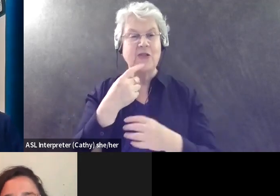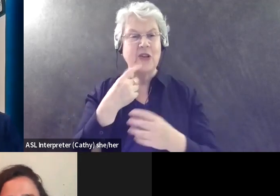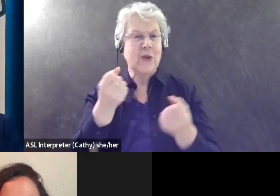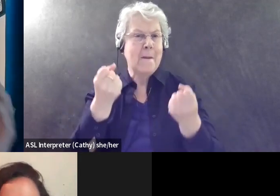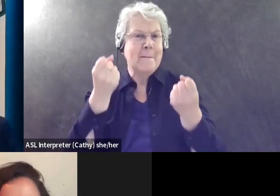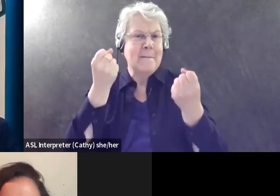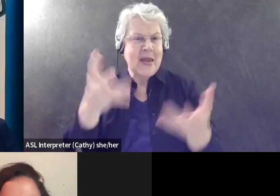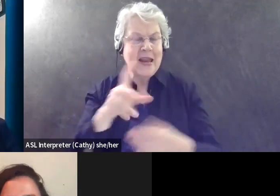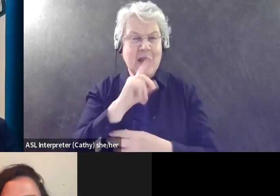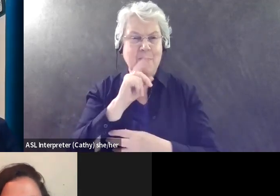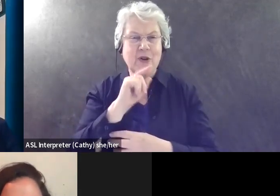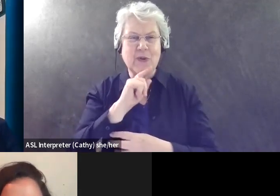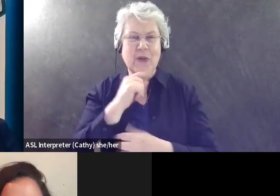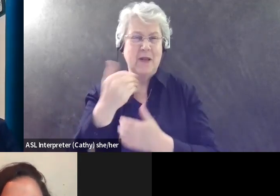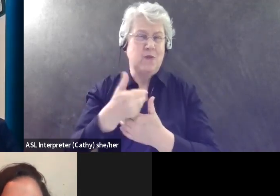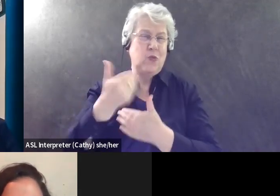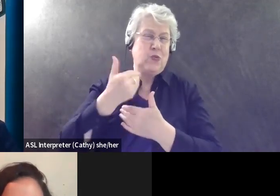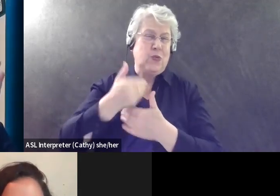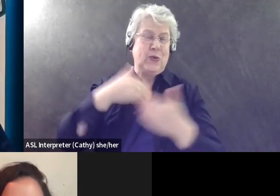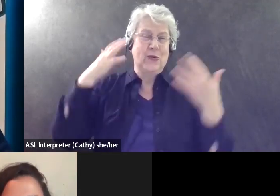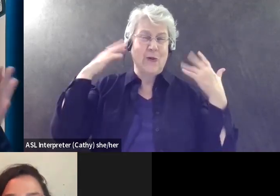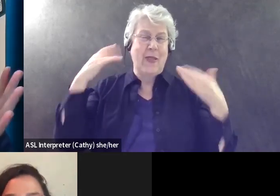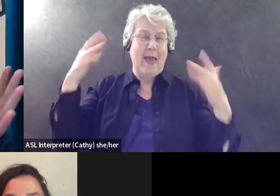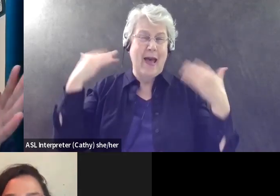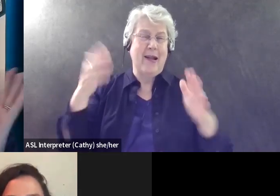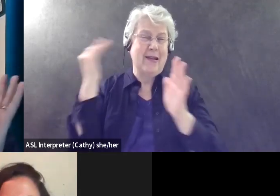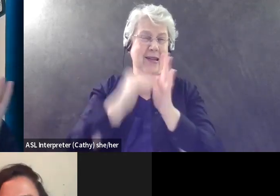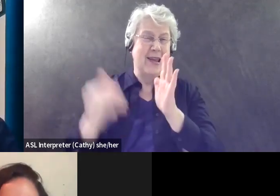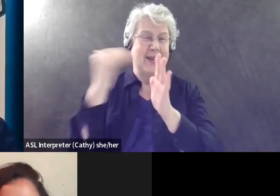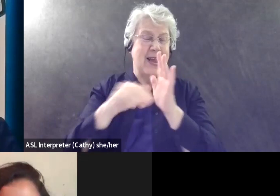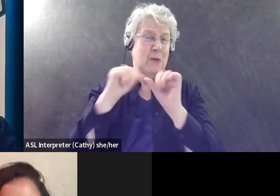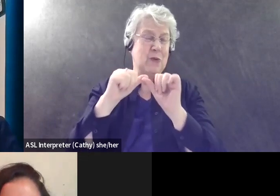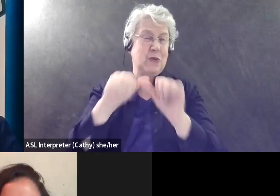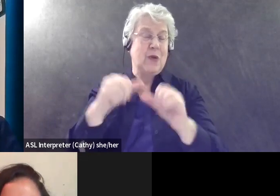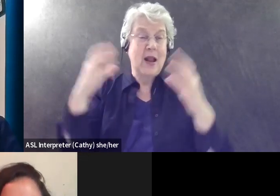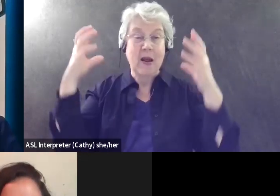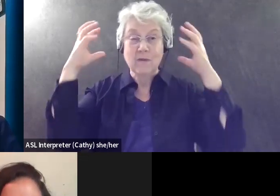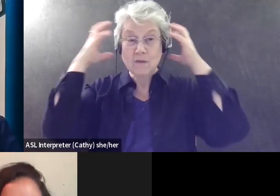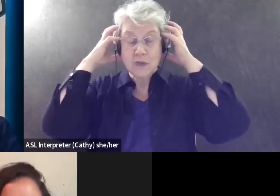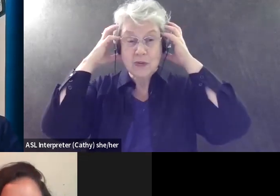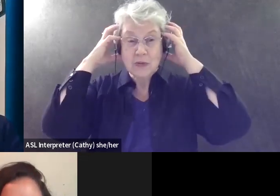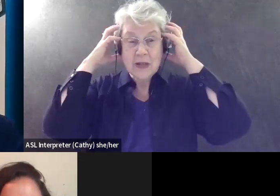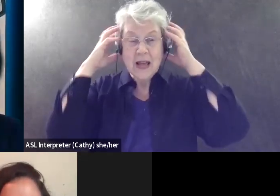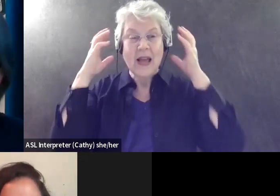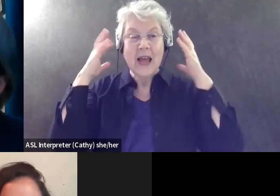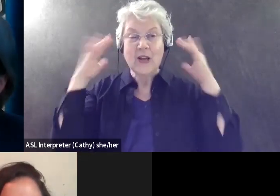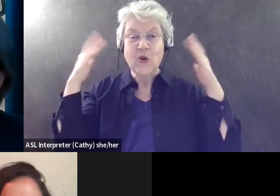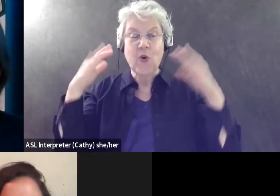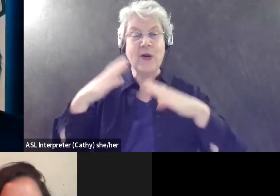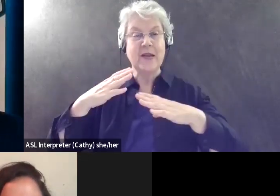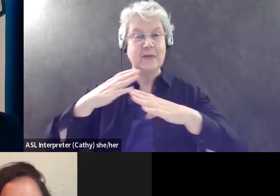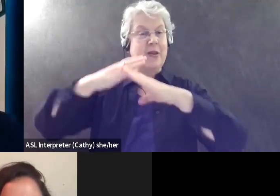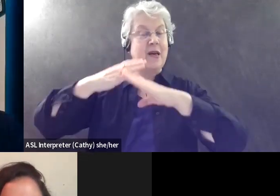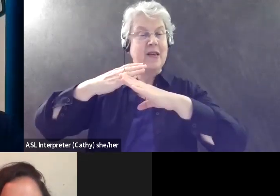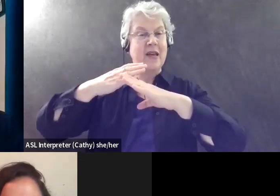wrens are the worst because they're so loud and so constant, but it's just too much. And wearing, um, noise cancelling headphones allows